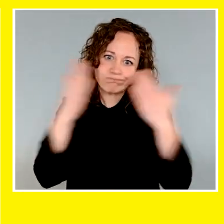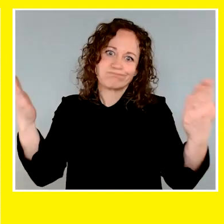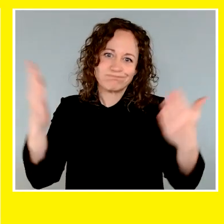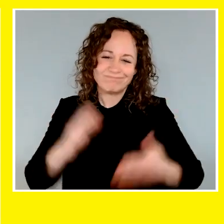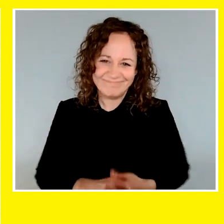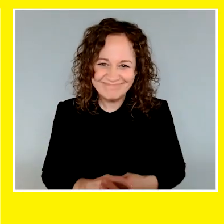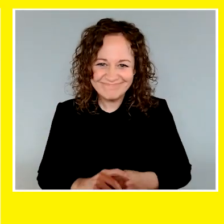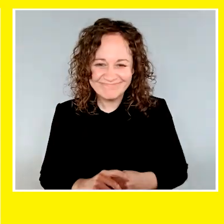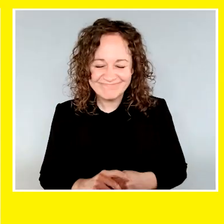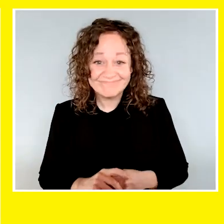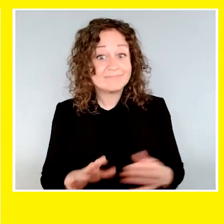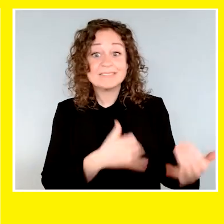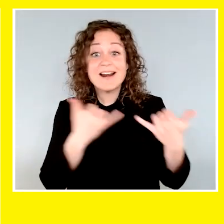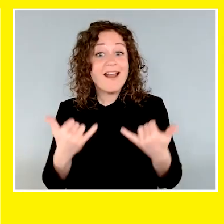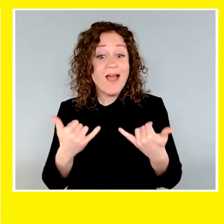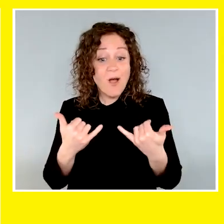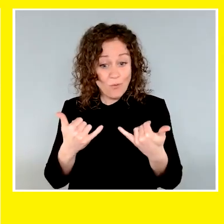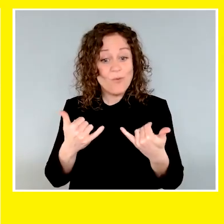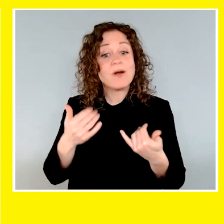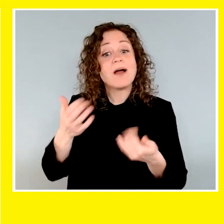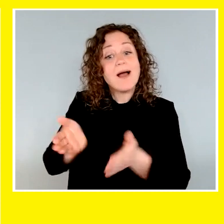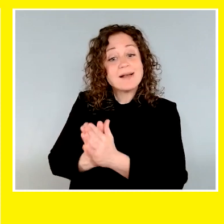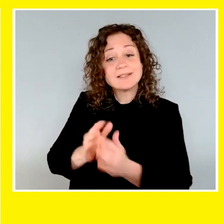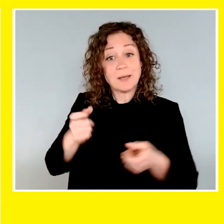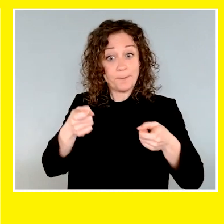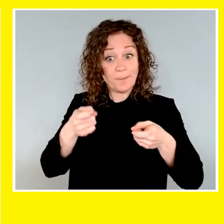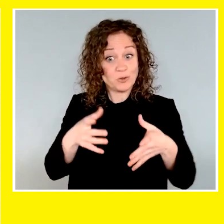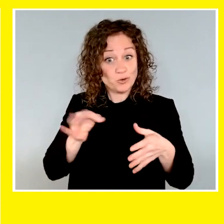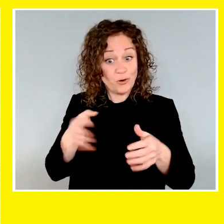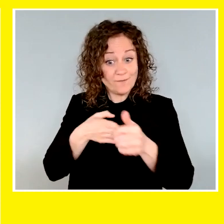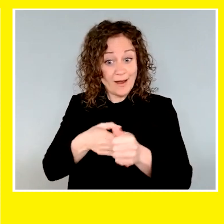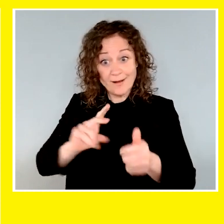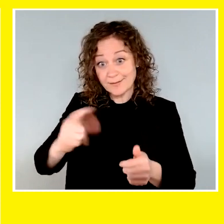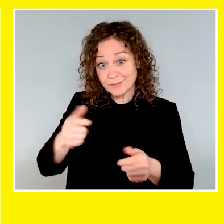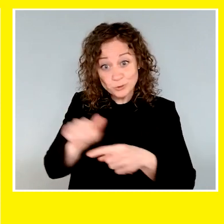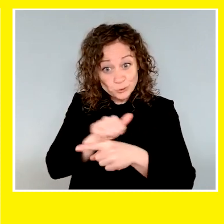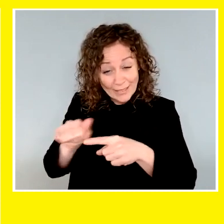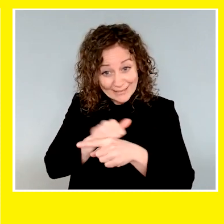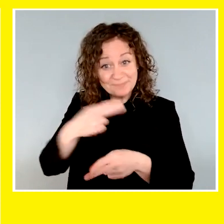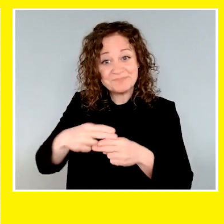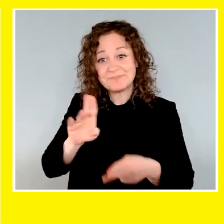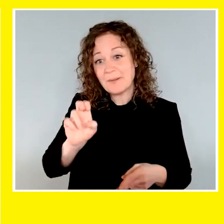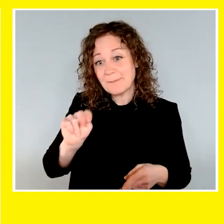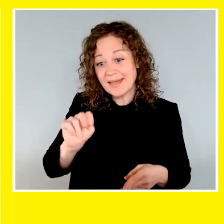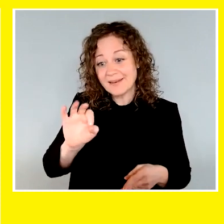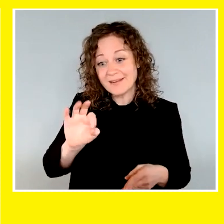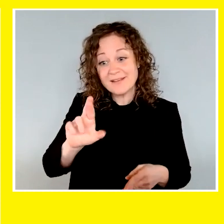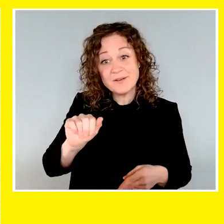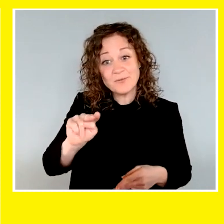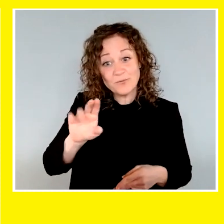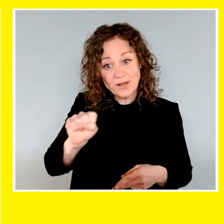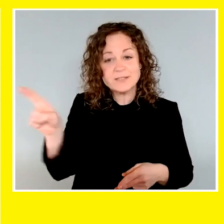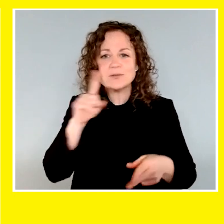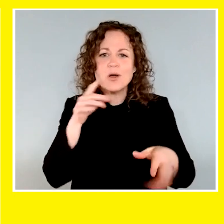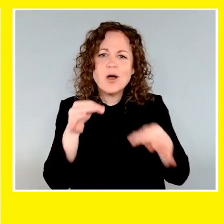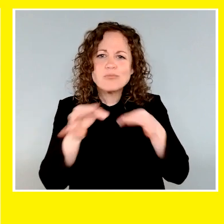possible, and we can't thank them enough. At this time, I'd like to invite CNIB Guide Dogs Manager of Guide Dog Training, Ben Francis, to